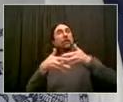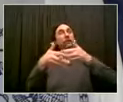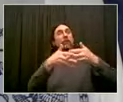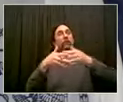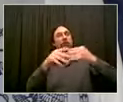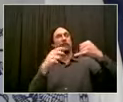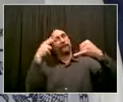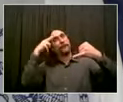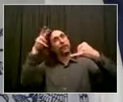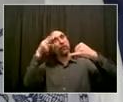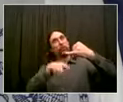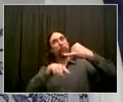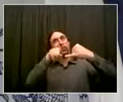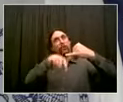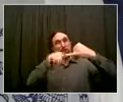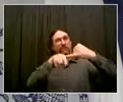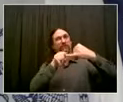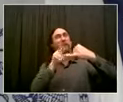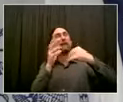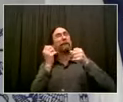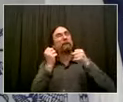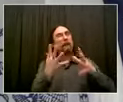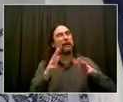until they're reunited with relatives?